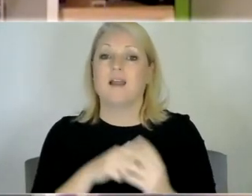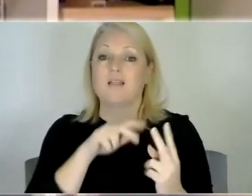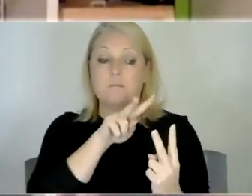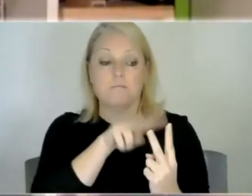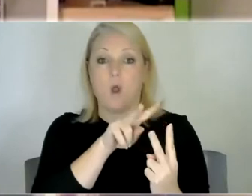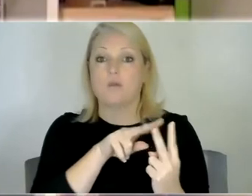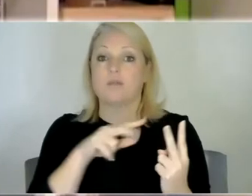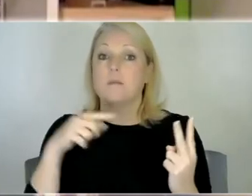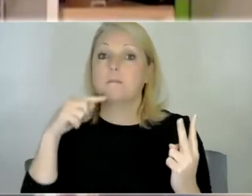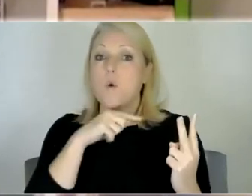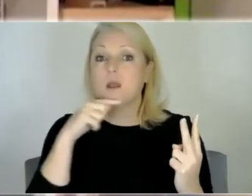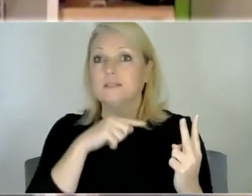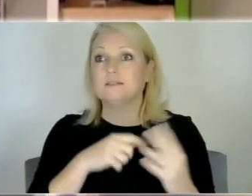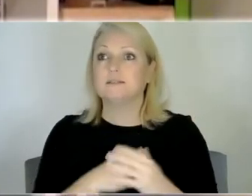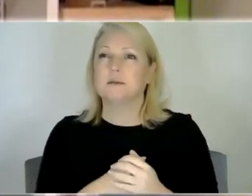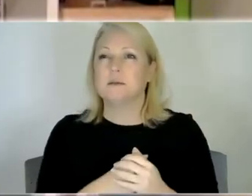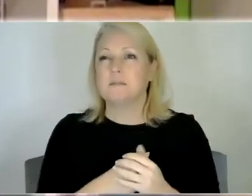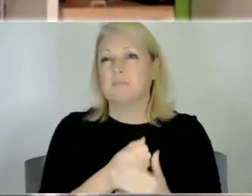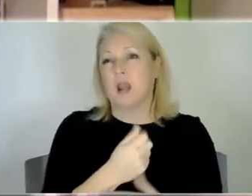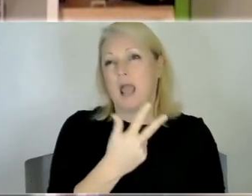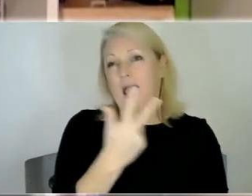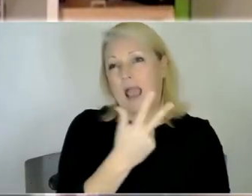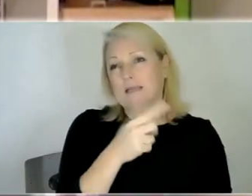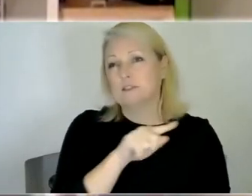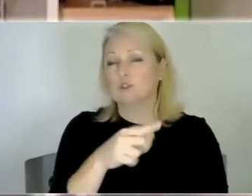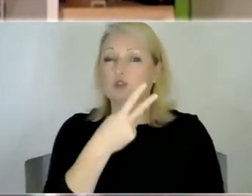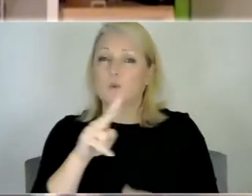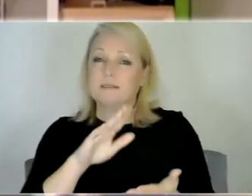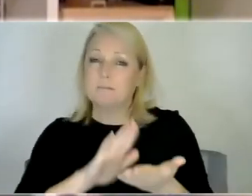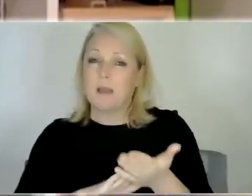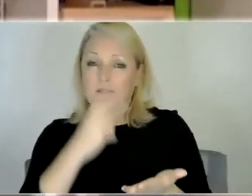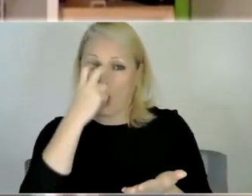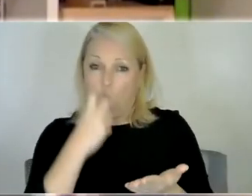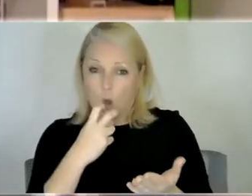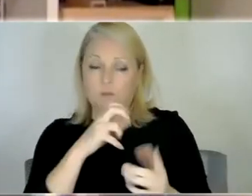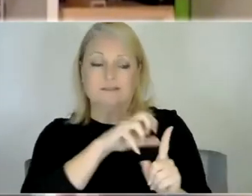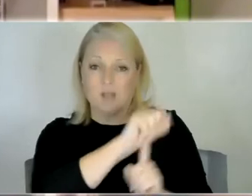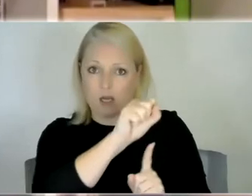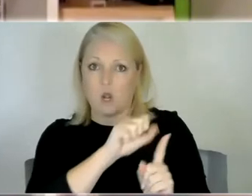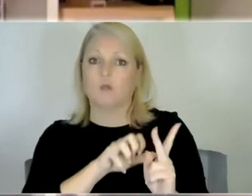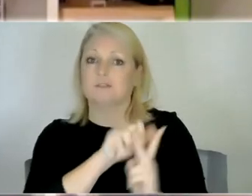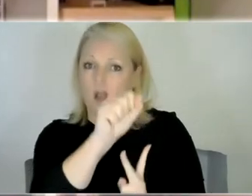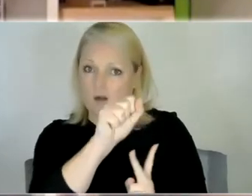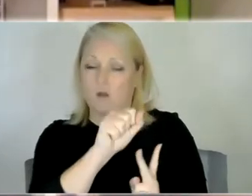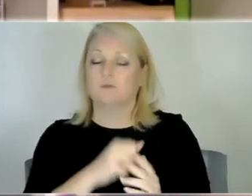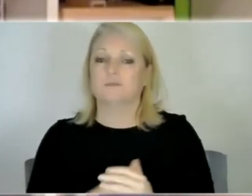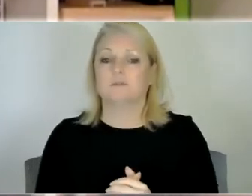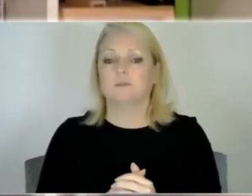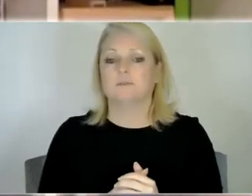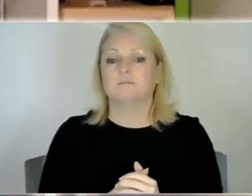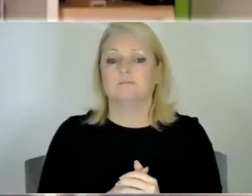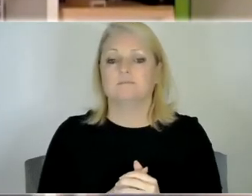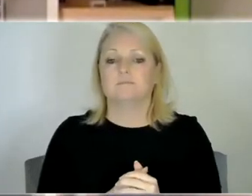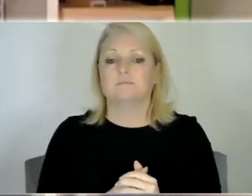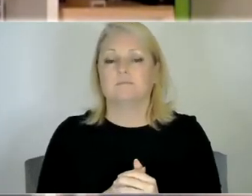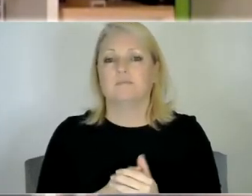20 18 to 20 months that they both had a diagnosis and it was just a real sort of